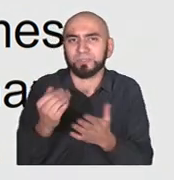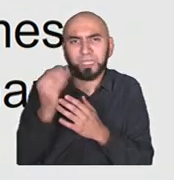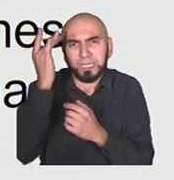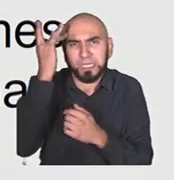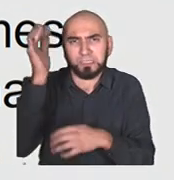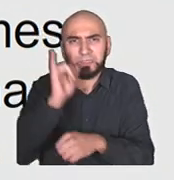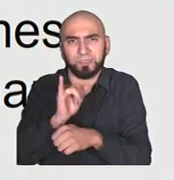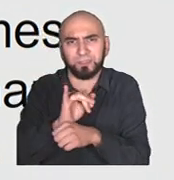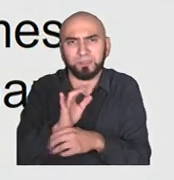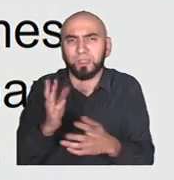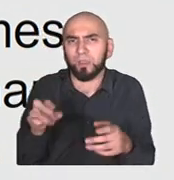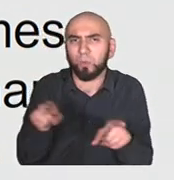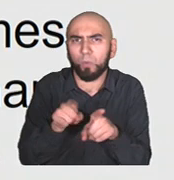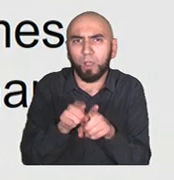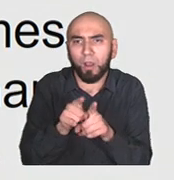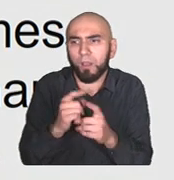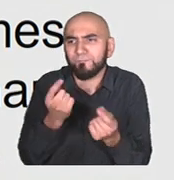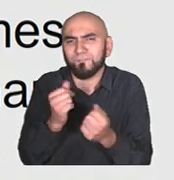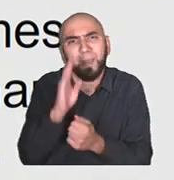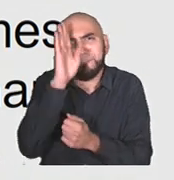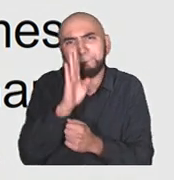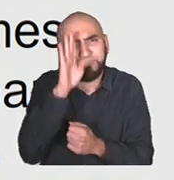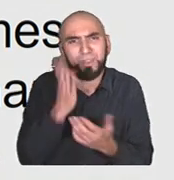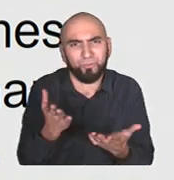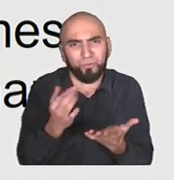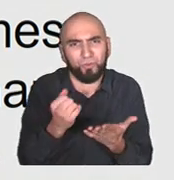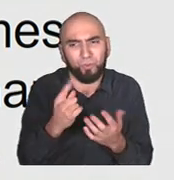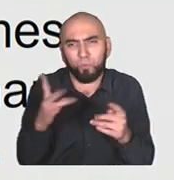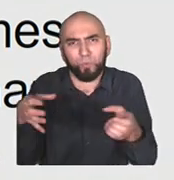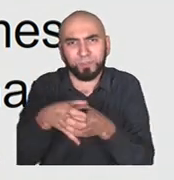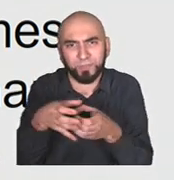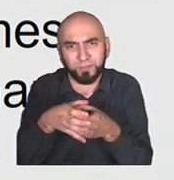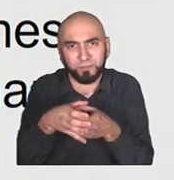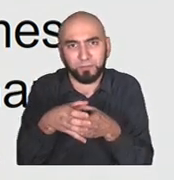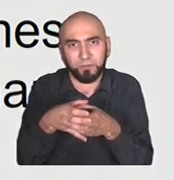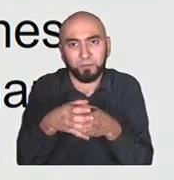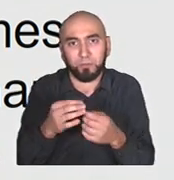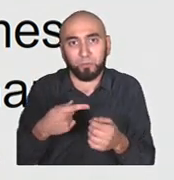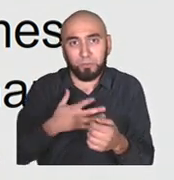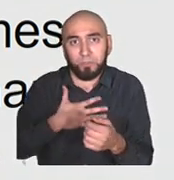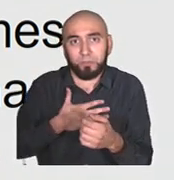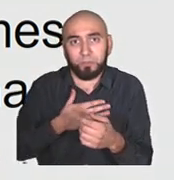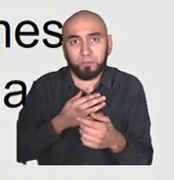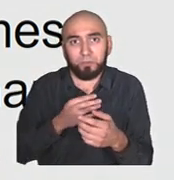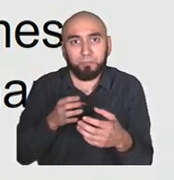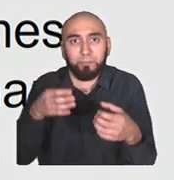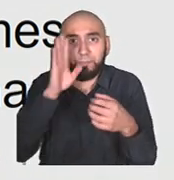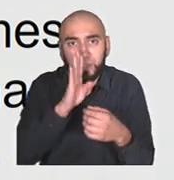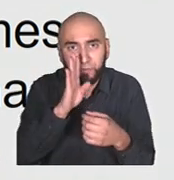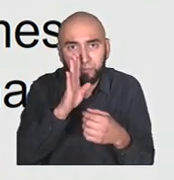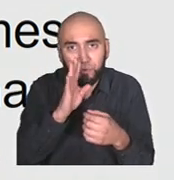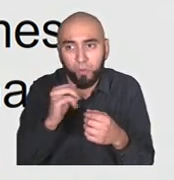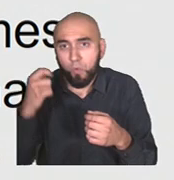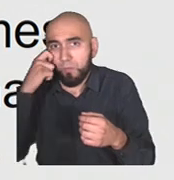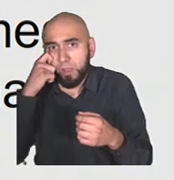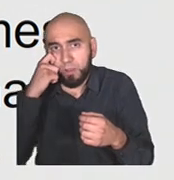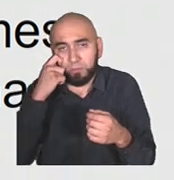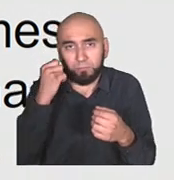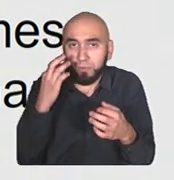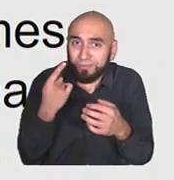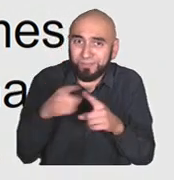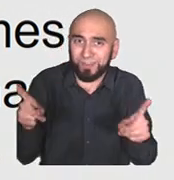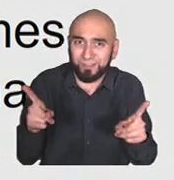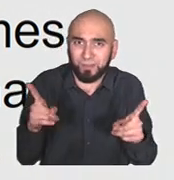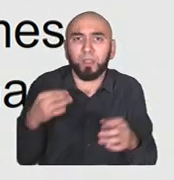like a dog. We wouldn't want a dog to be human. We recognize that dogs are different. We still work with them and work alongside them. AI thinks its own